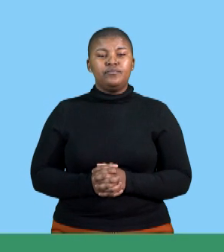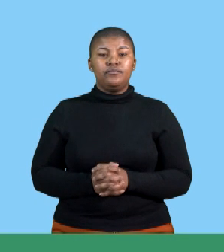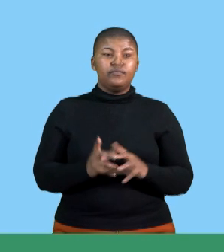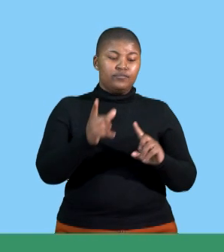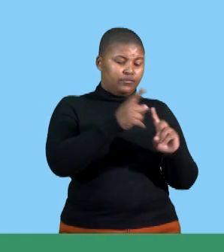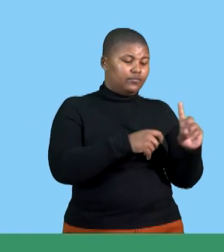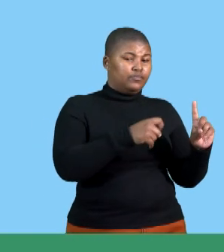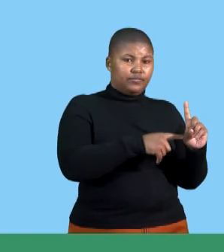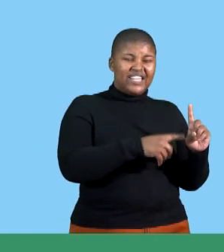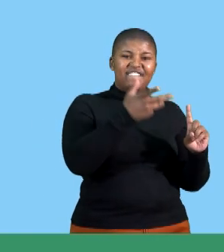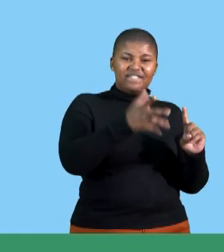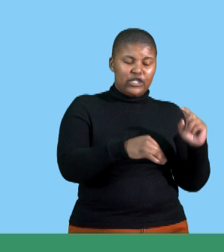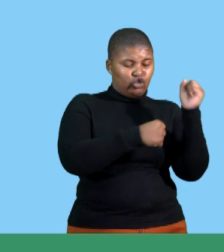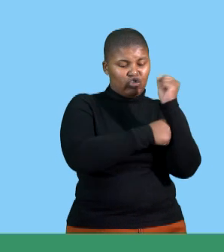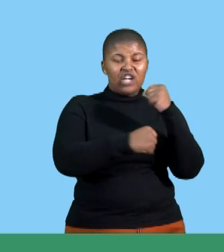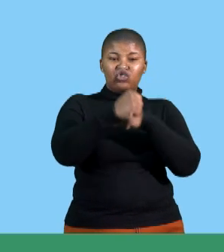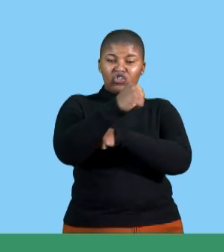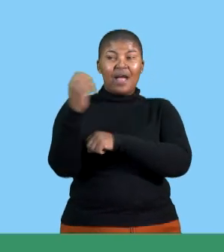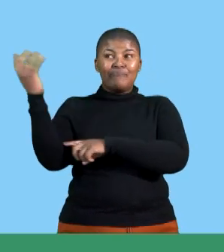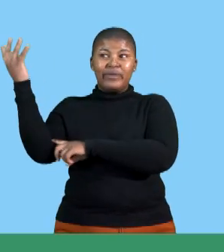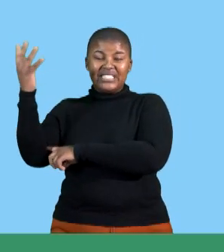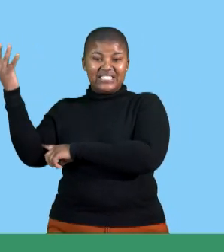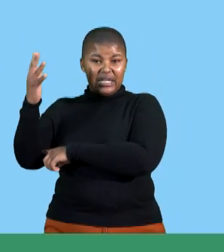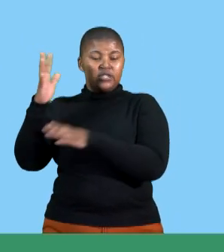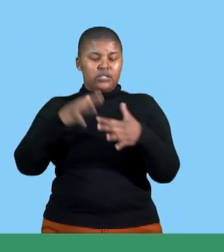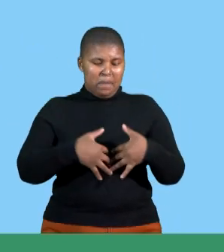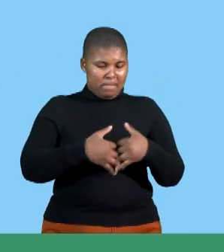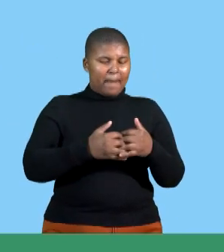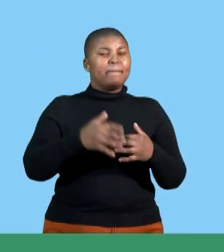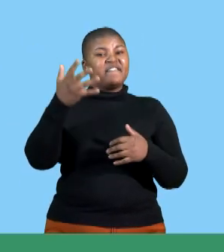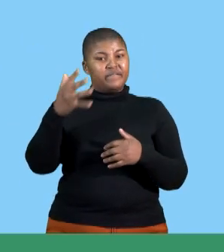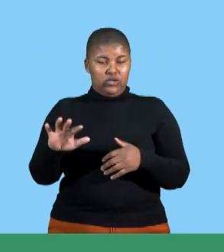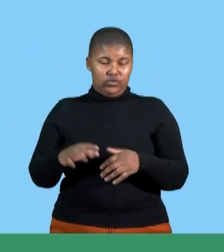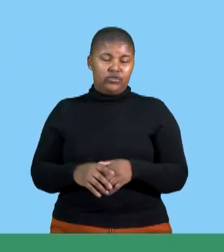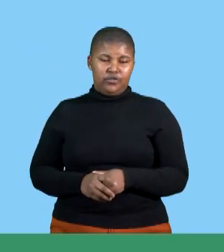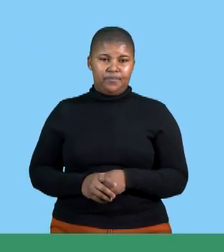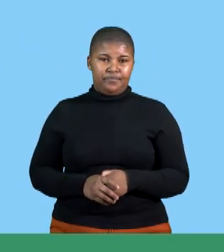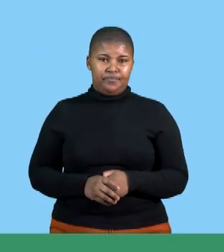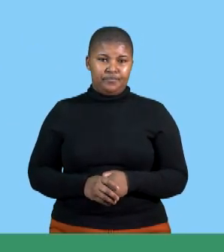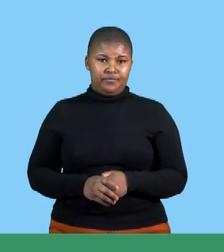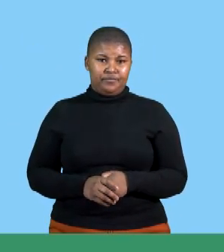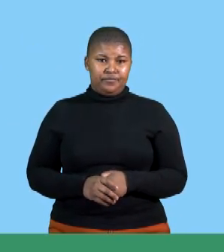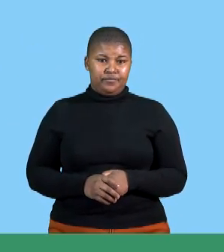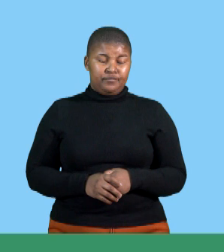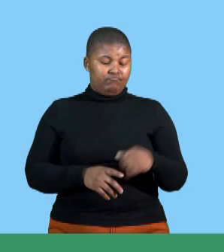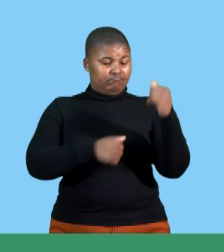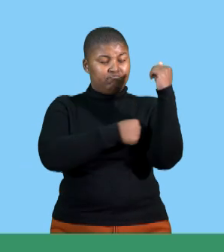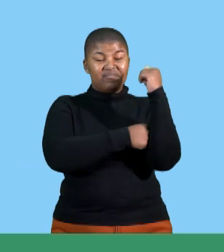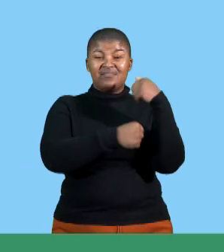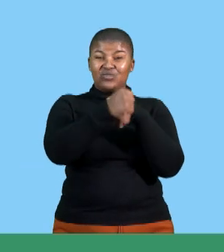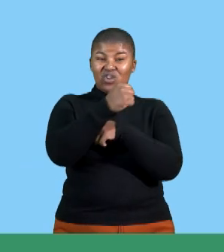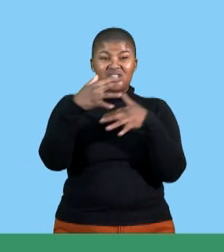Right. She also prepared the structure of her presentation by preparing for the structure of the